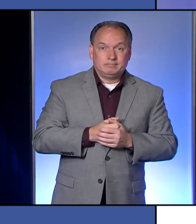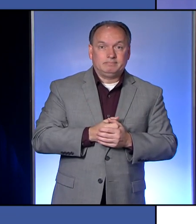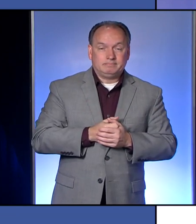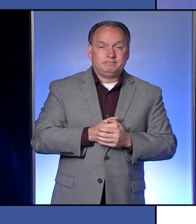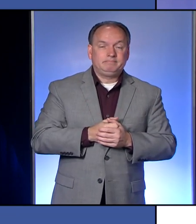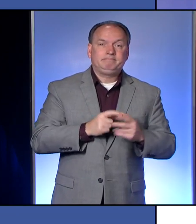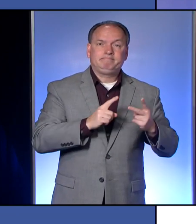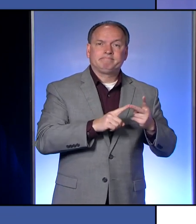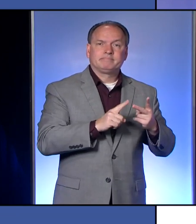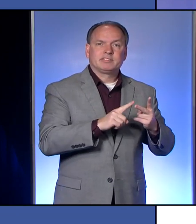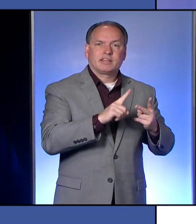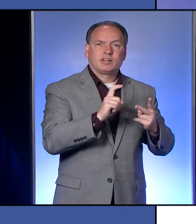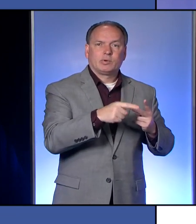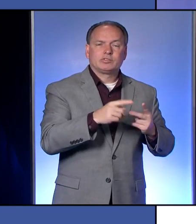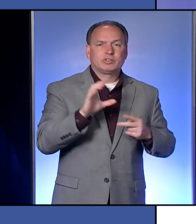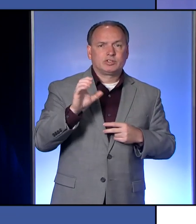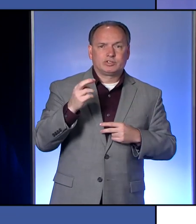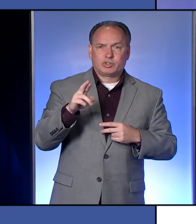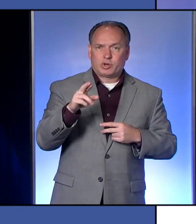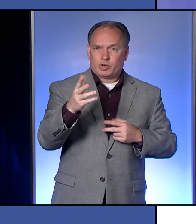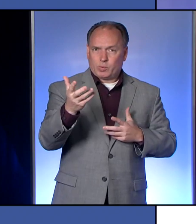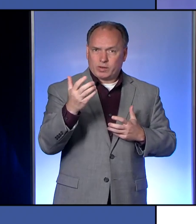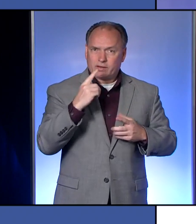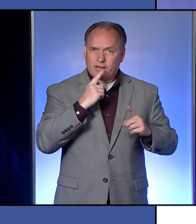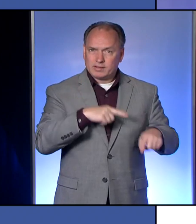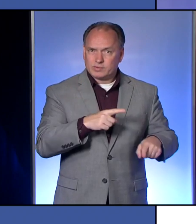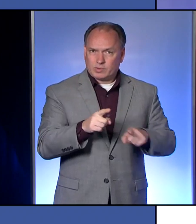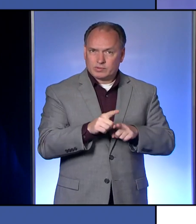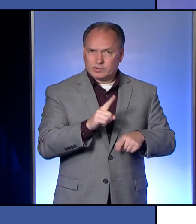And then would Char like to answer that as well?